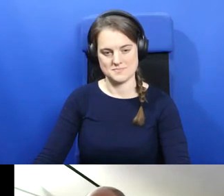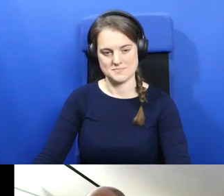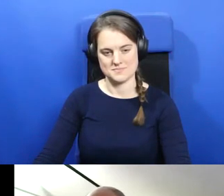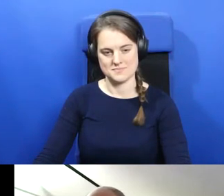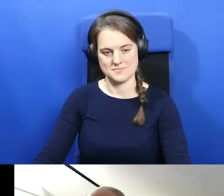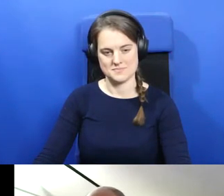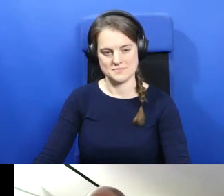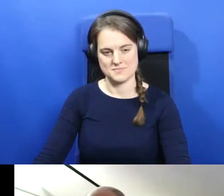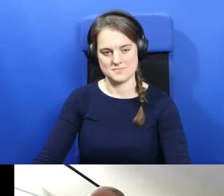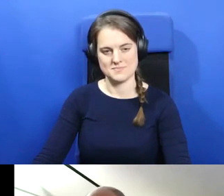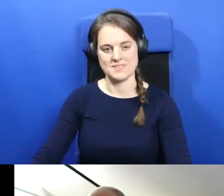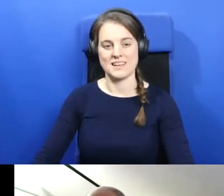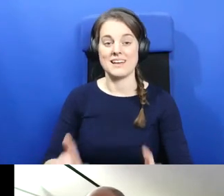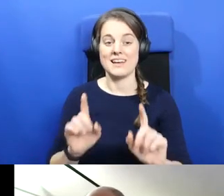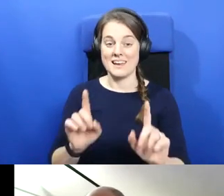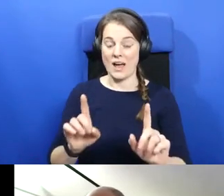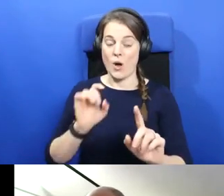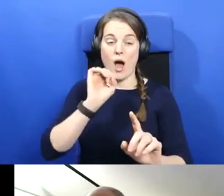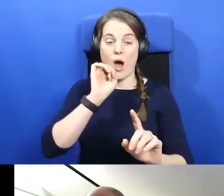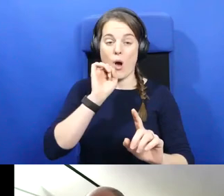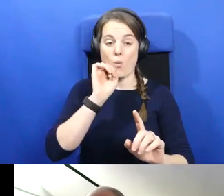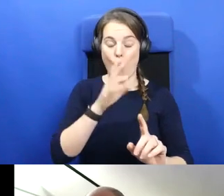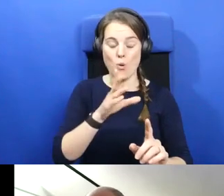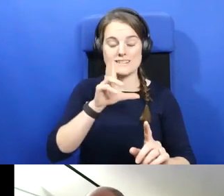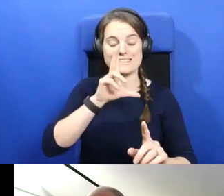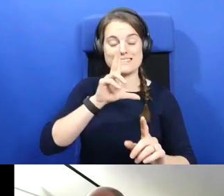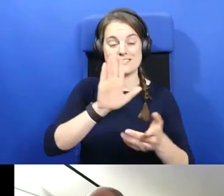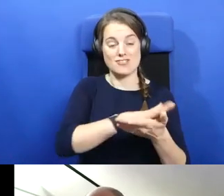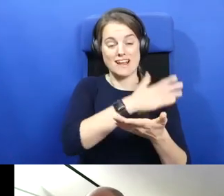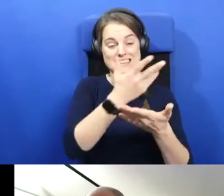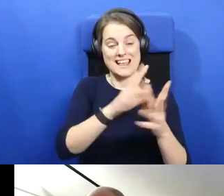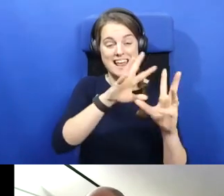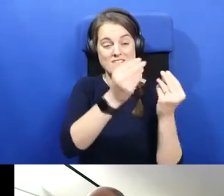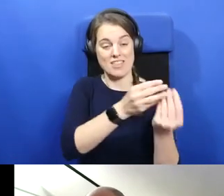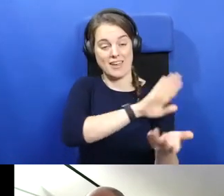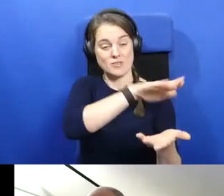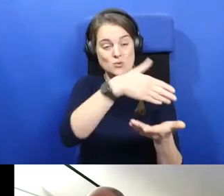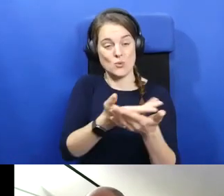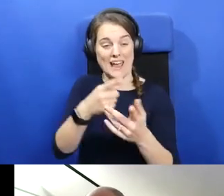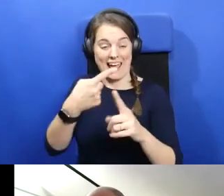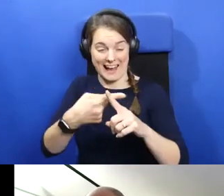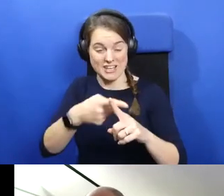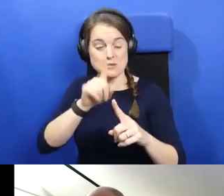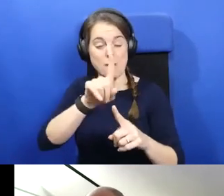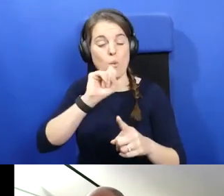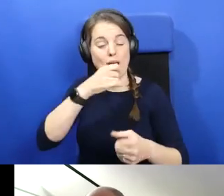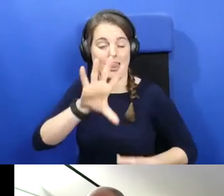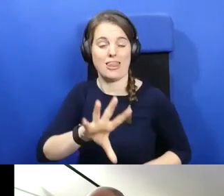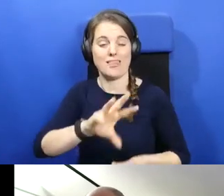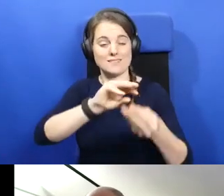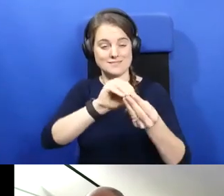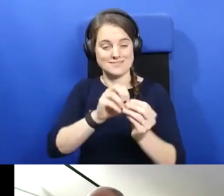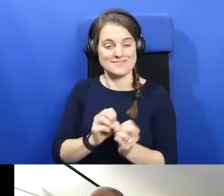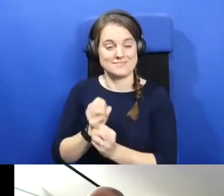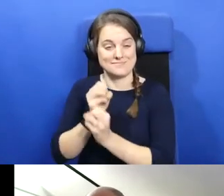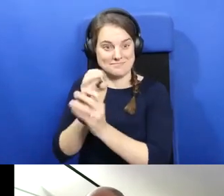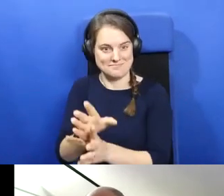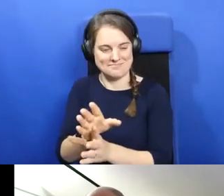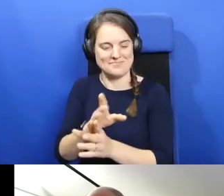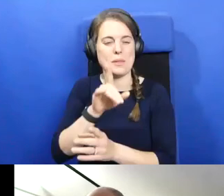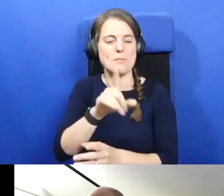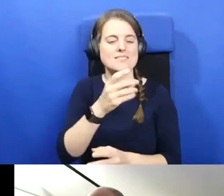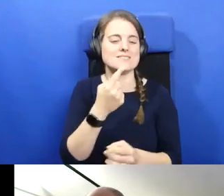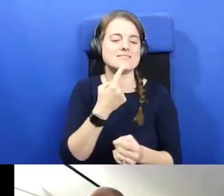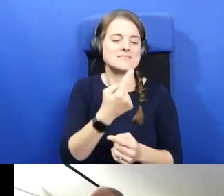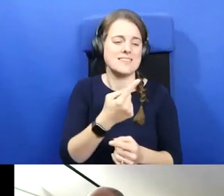I'm not going to translate all of it, but I do want to say just to give you a flavour of Linda's wonderful achievements and